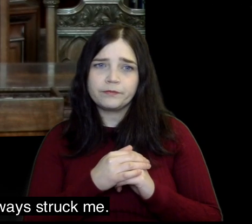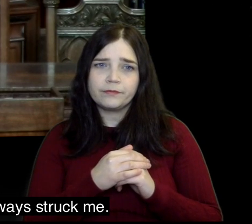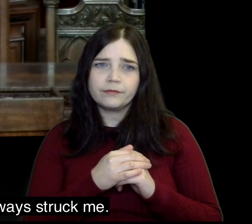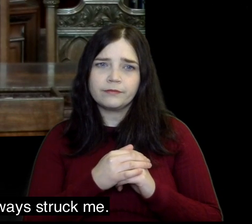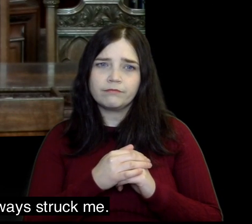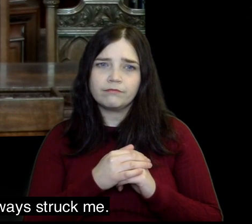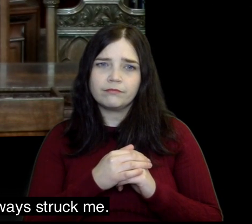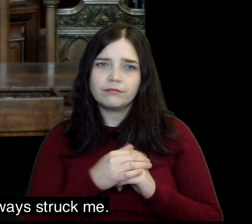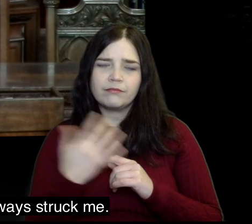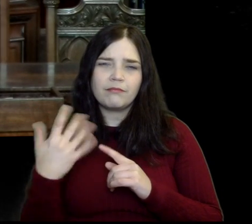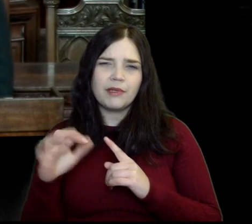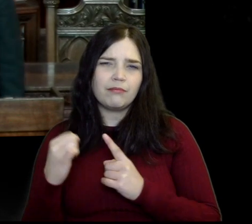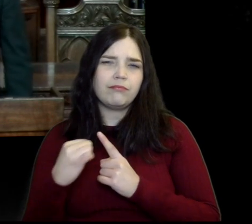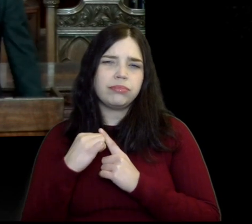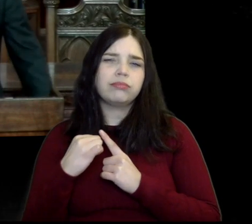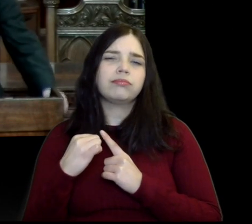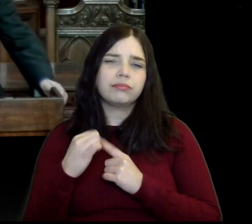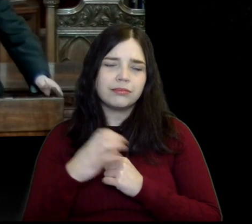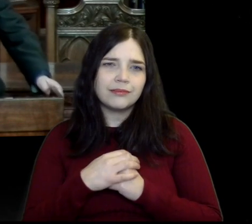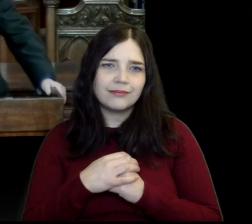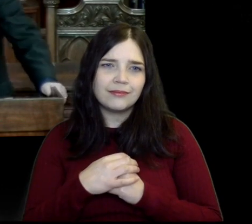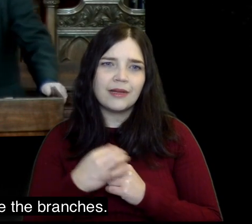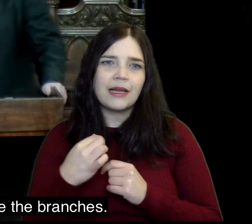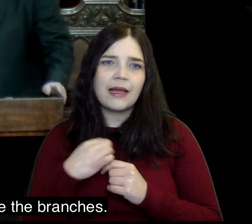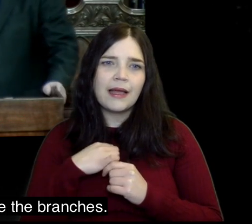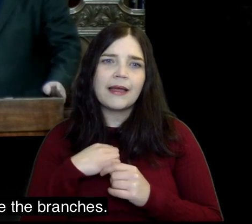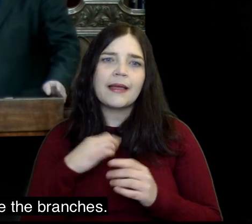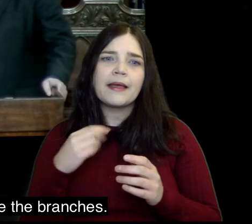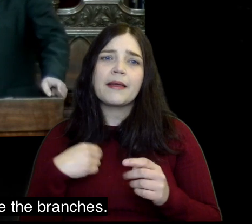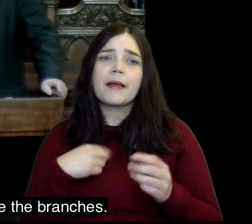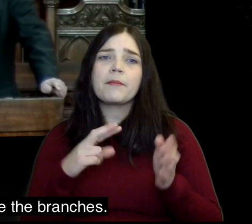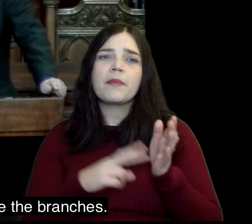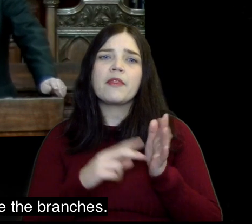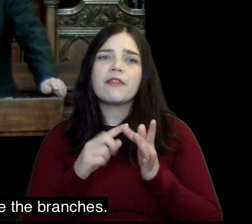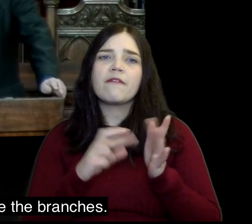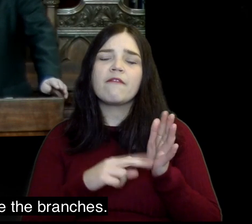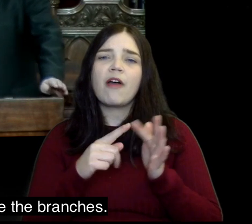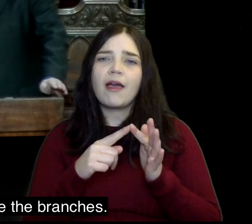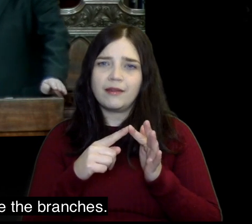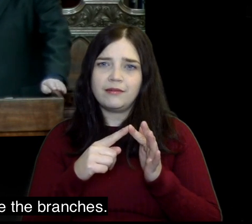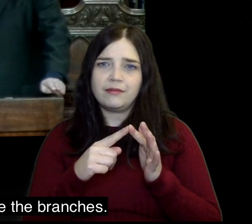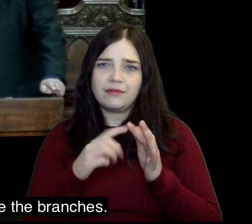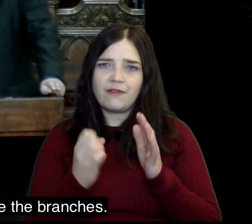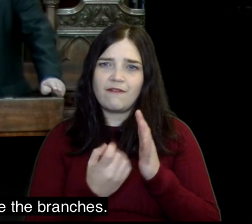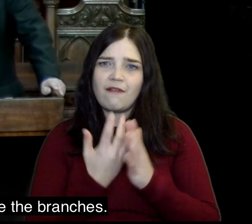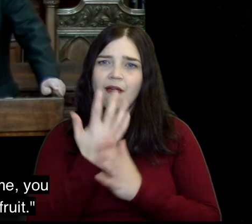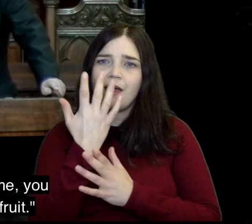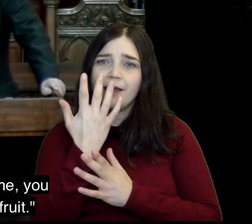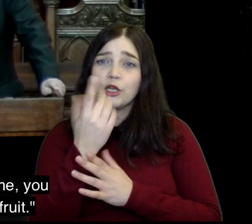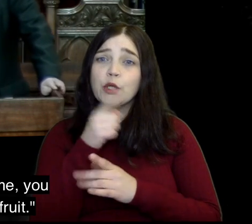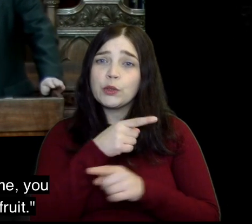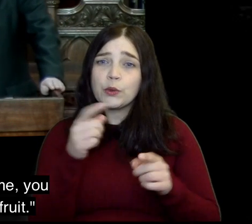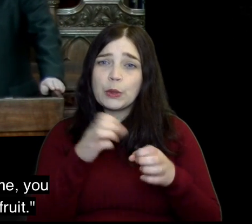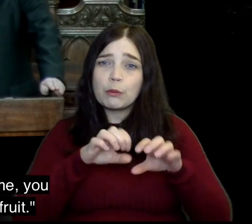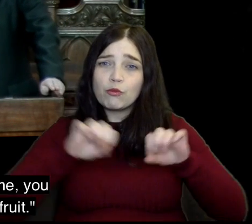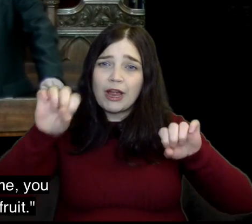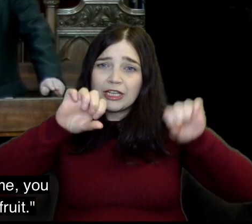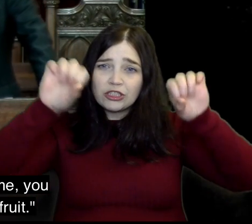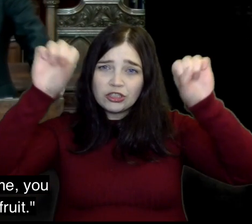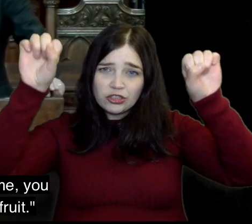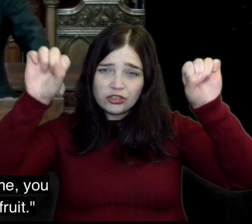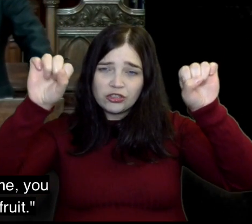Jesus said this and it's always struck me I am the vine and you are the branches